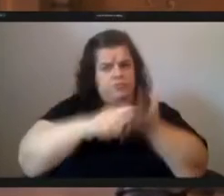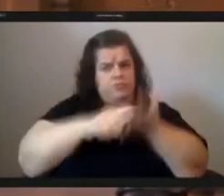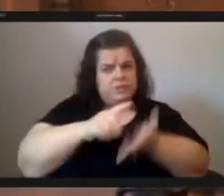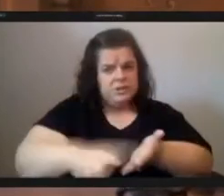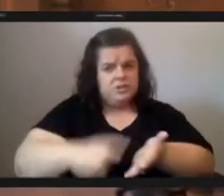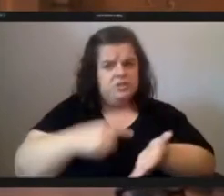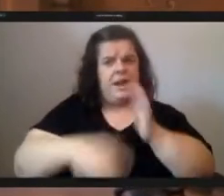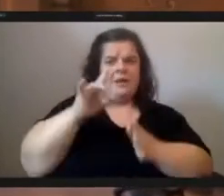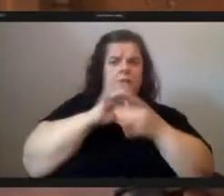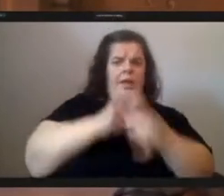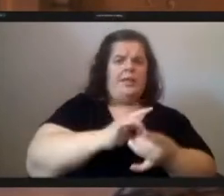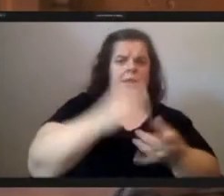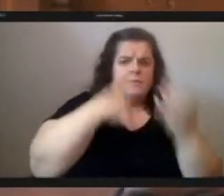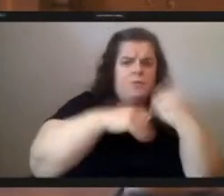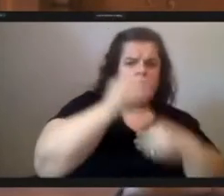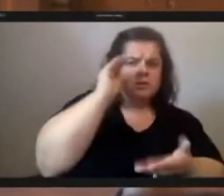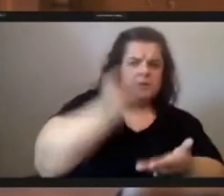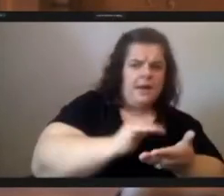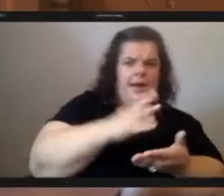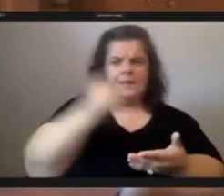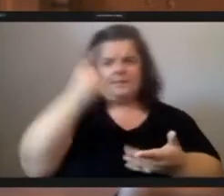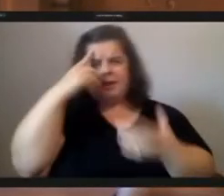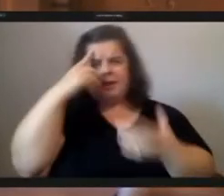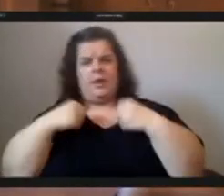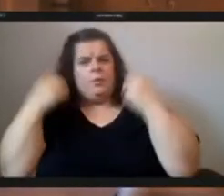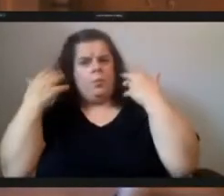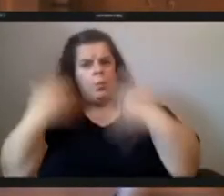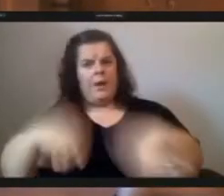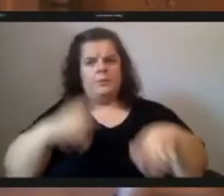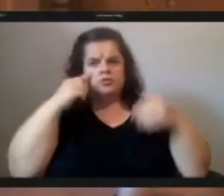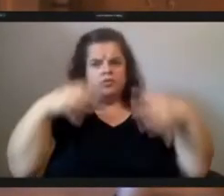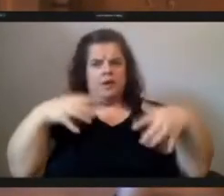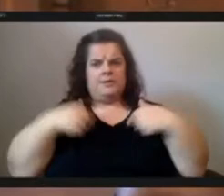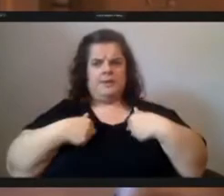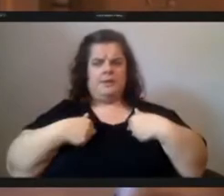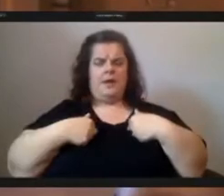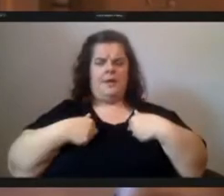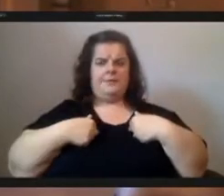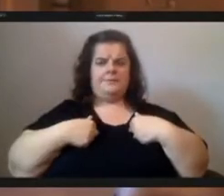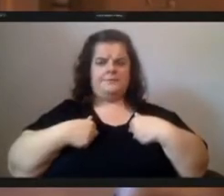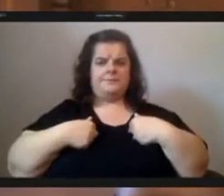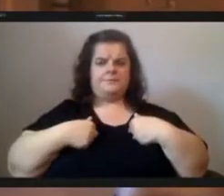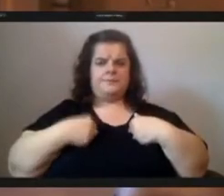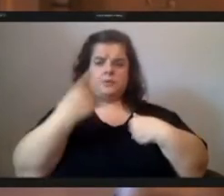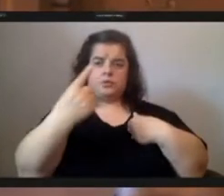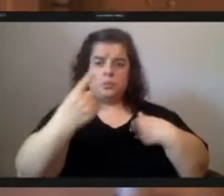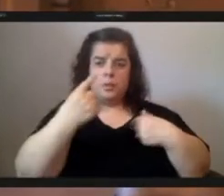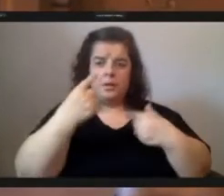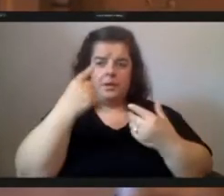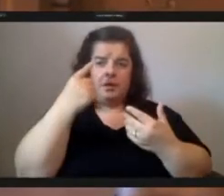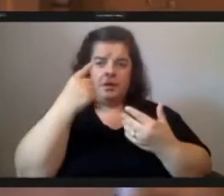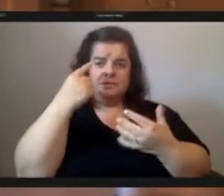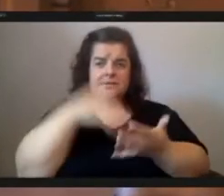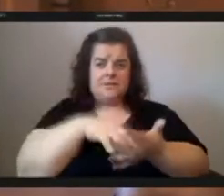food apartheid and mental health was staggering one study suggested one study in particular showed individuals experiencing food